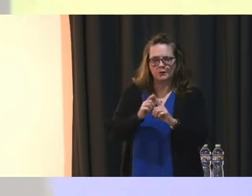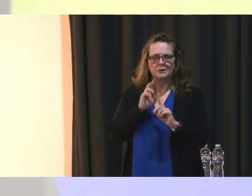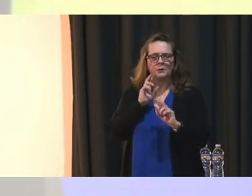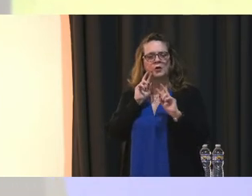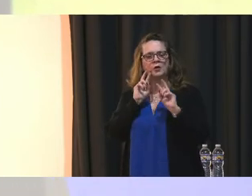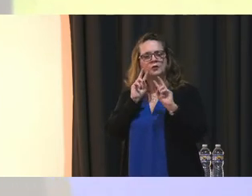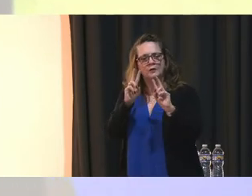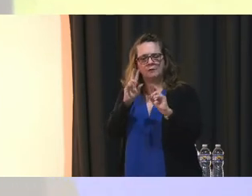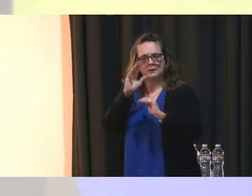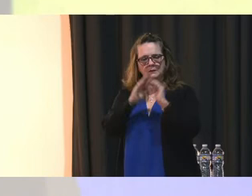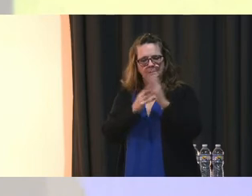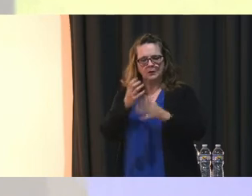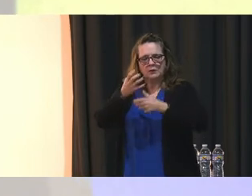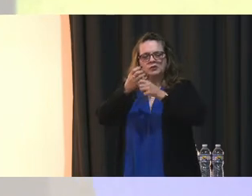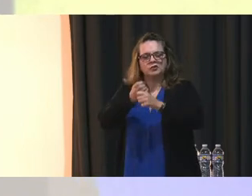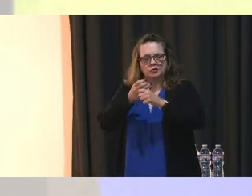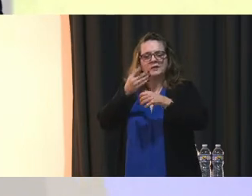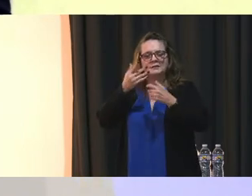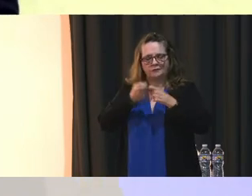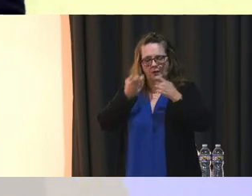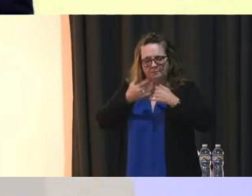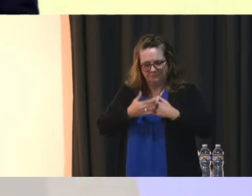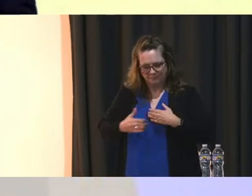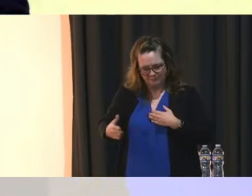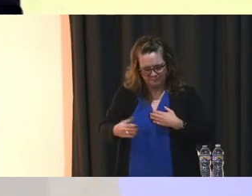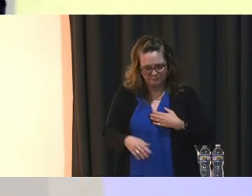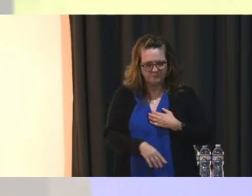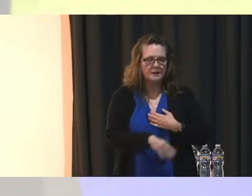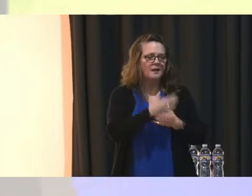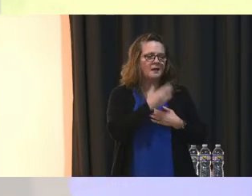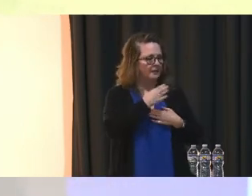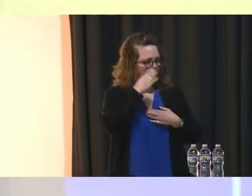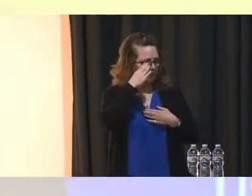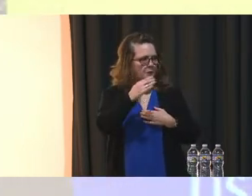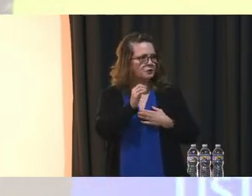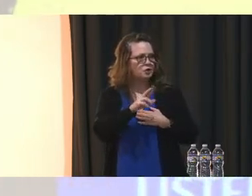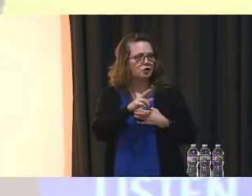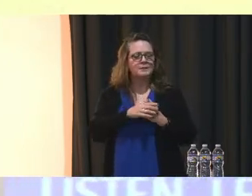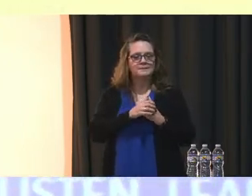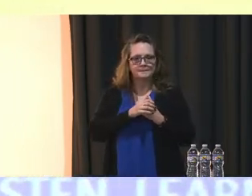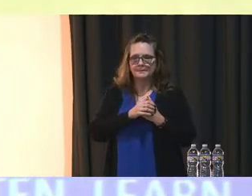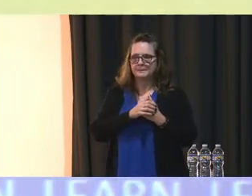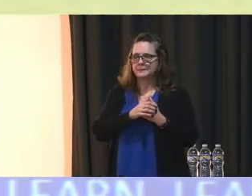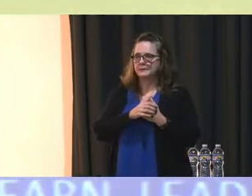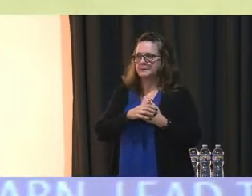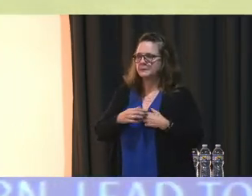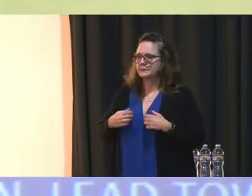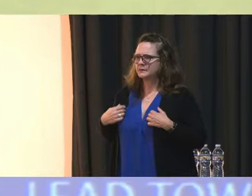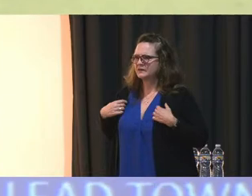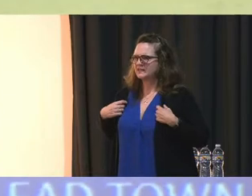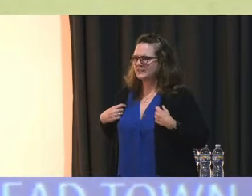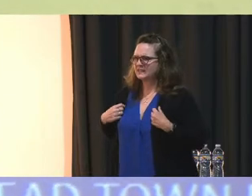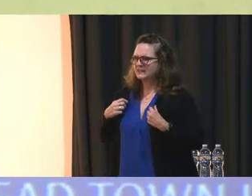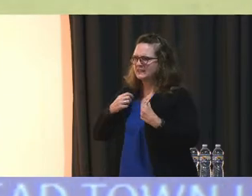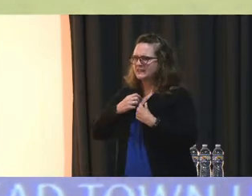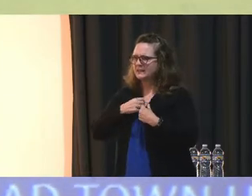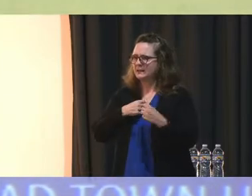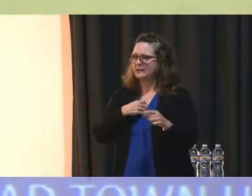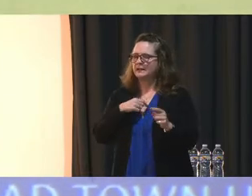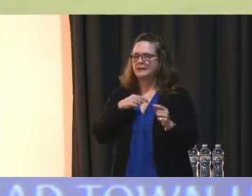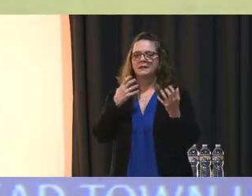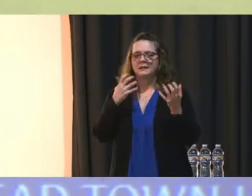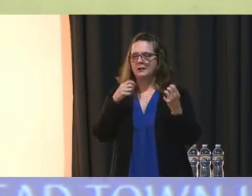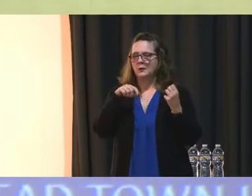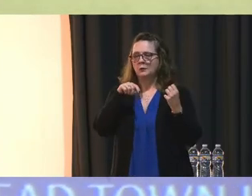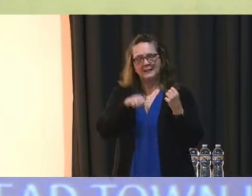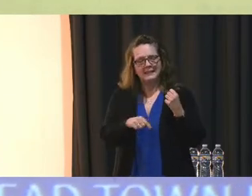to building that trust over the course of time. All right. Thank you, sir. Absolutely. So heads up, I'm in communication with PGCPS T3, see if can get some